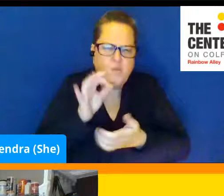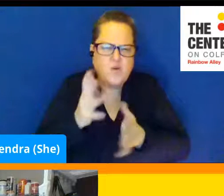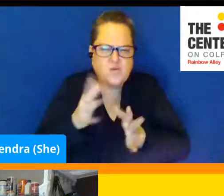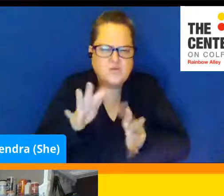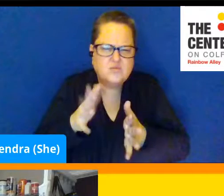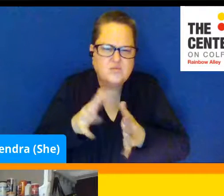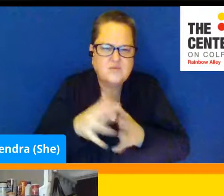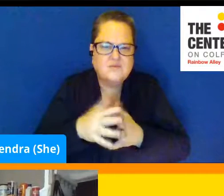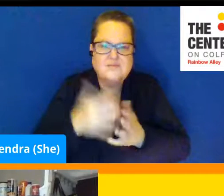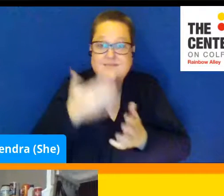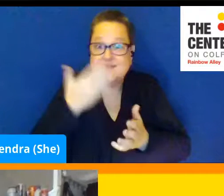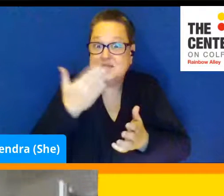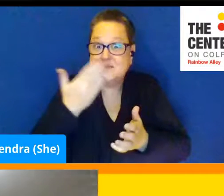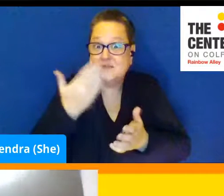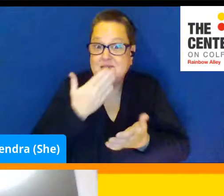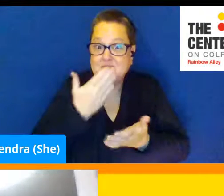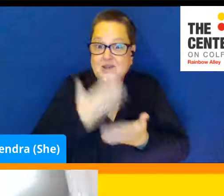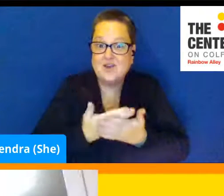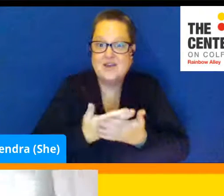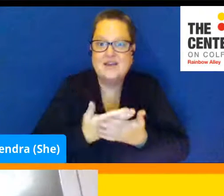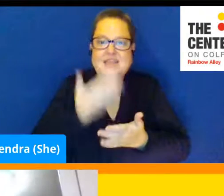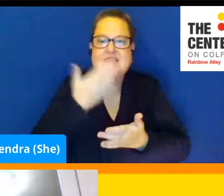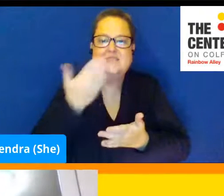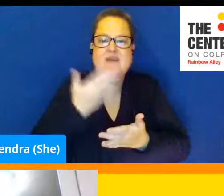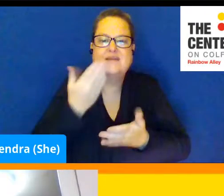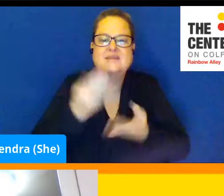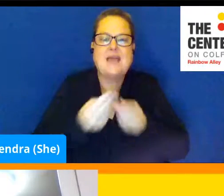Smells kind of good. Smells like melted ice cream.